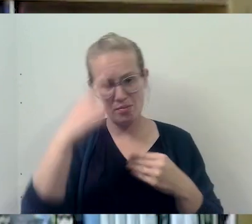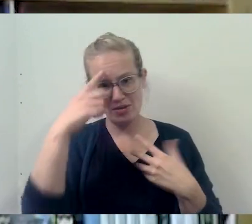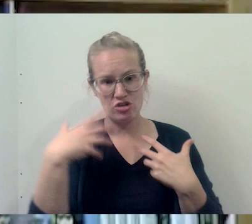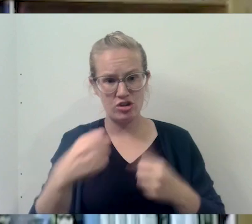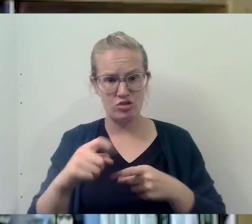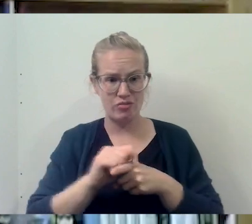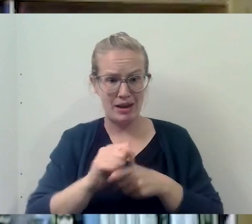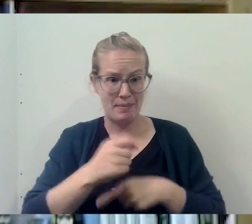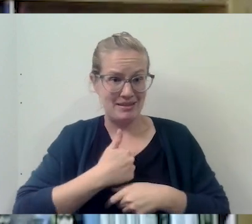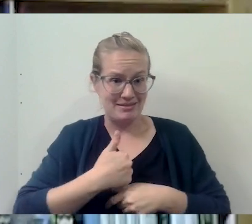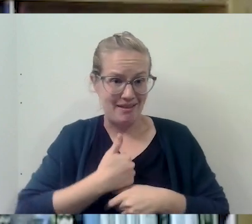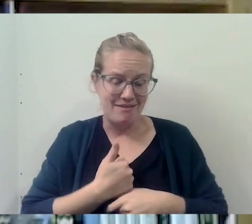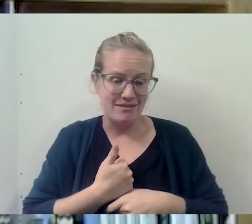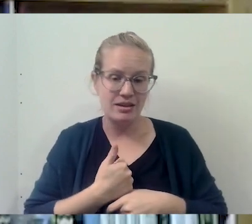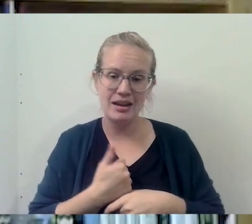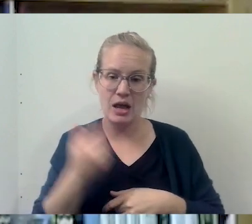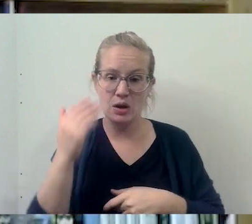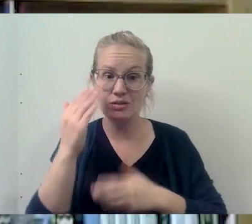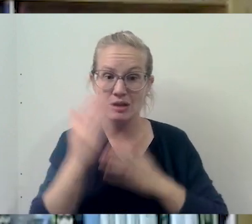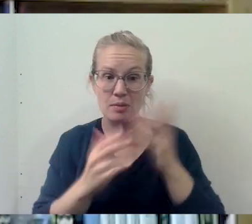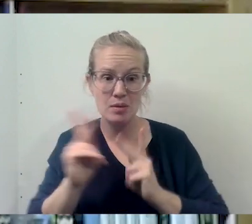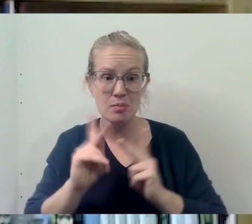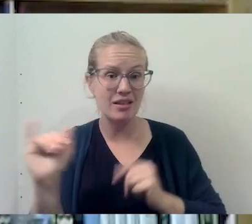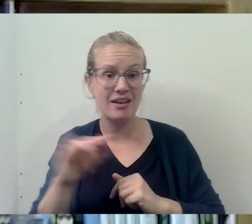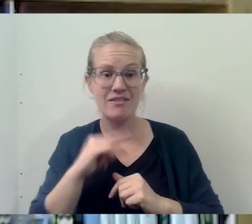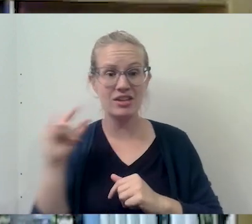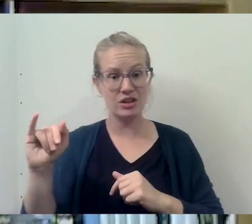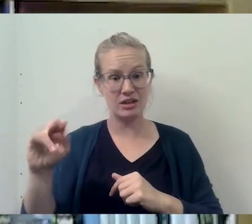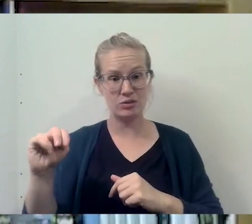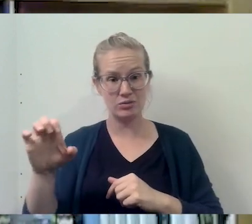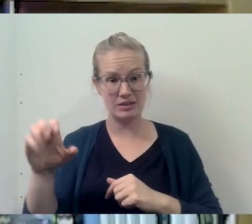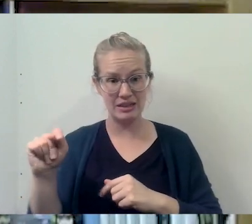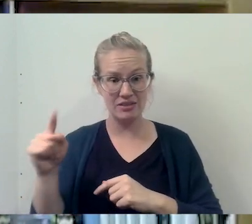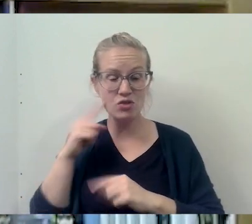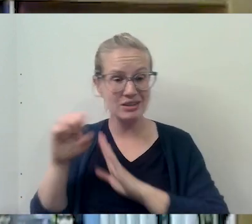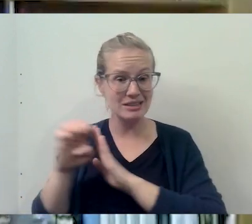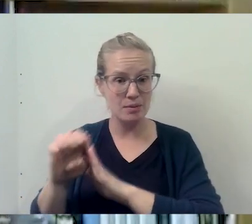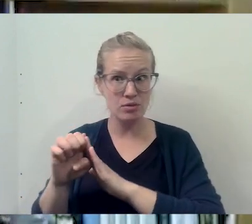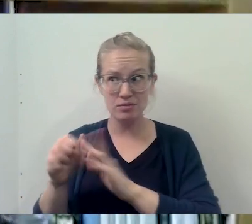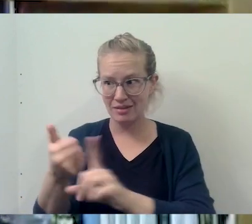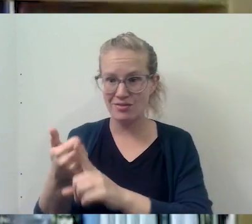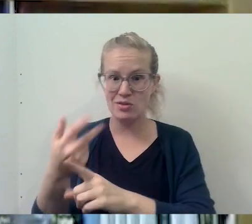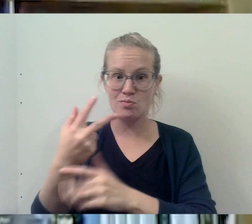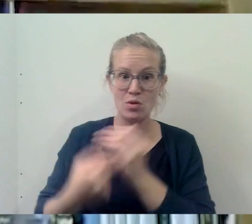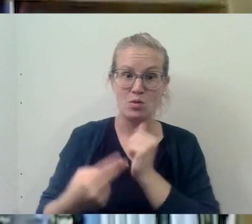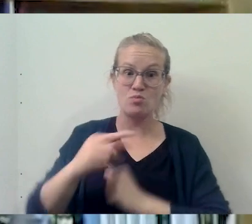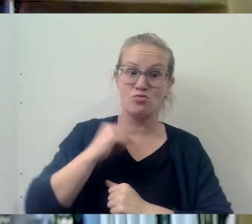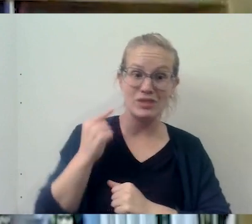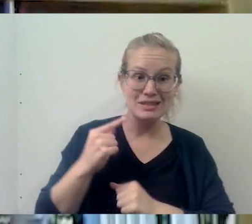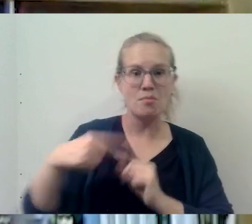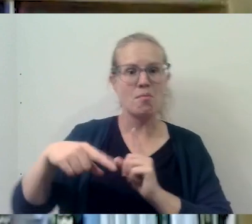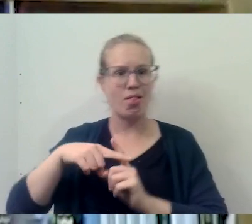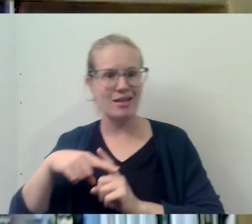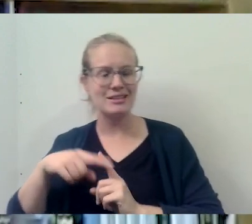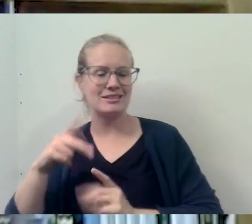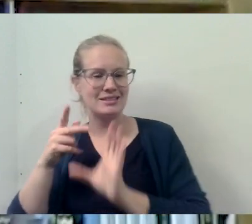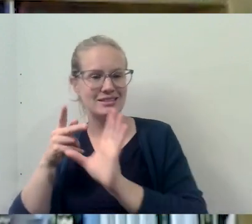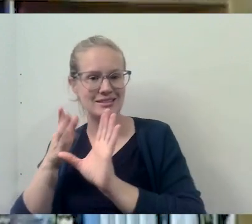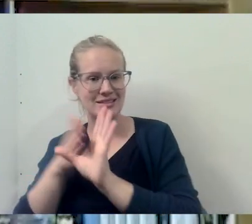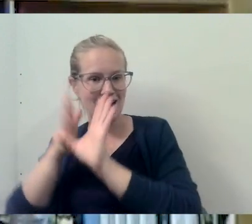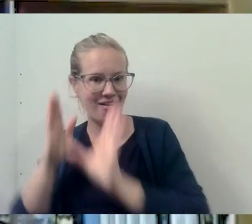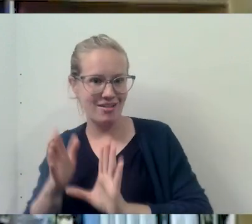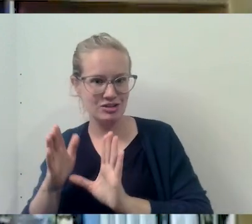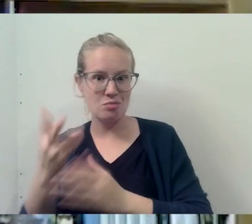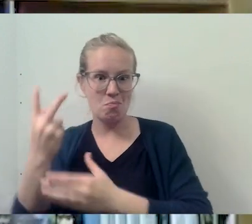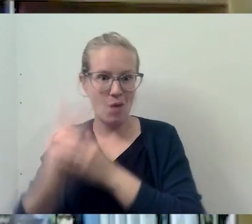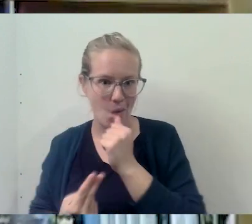myself. And I certainly know some people like Father Innocent, for example, who is both a priest as well as a psychologist.